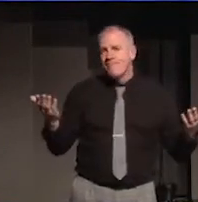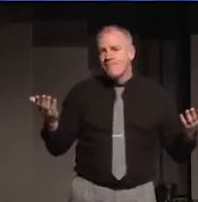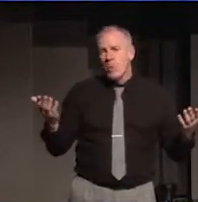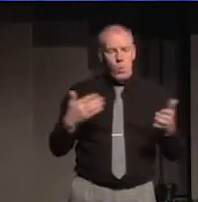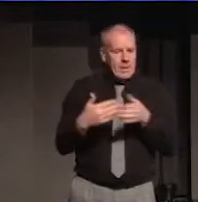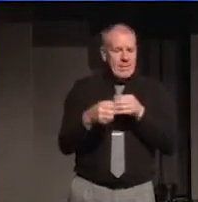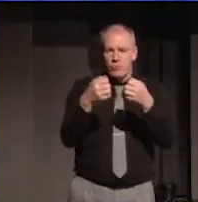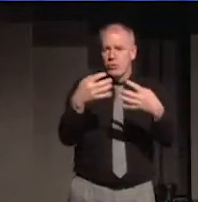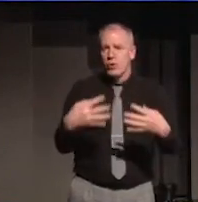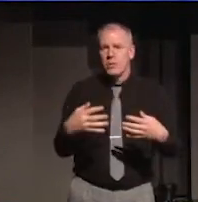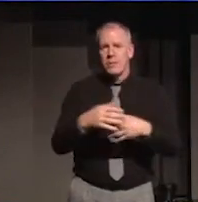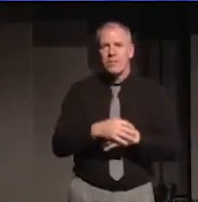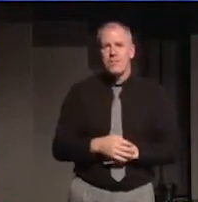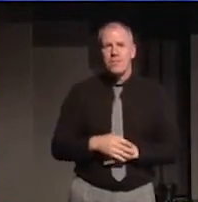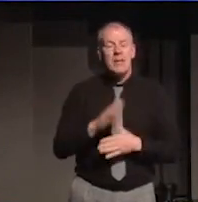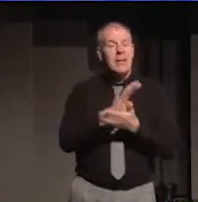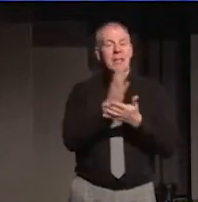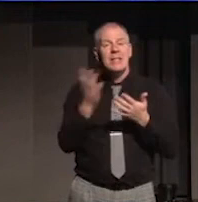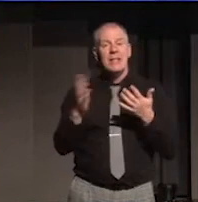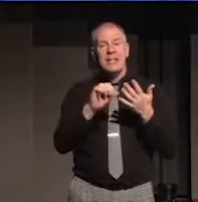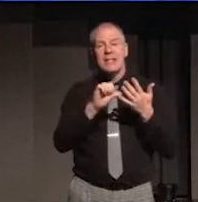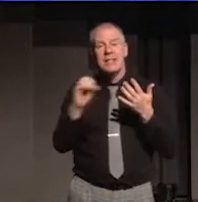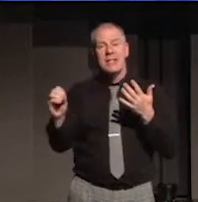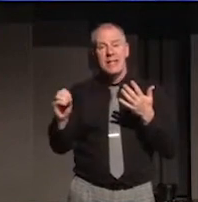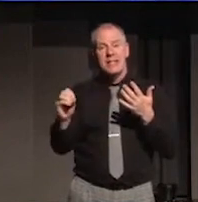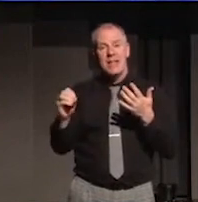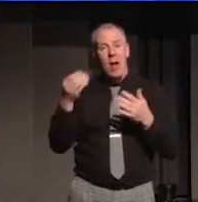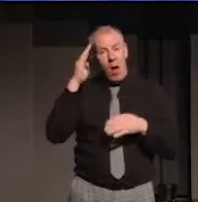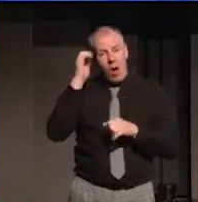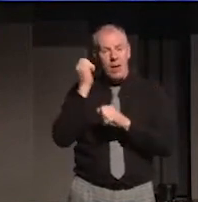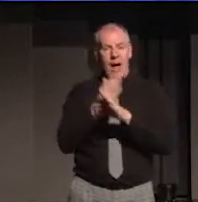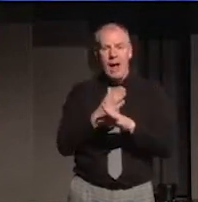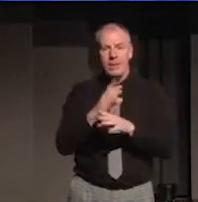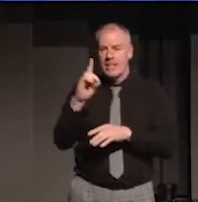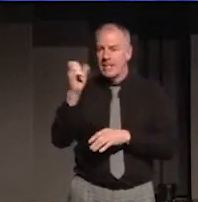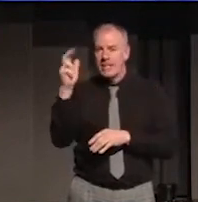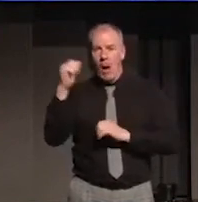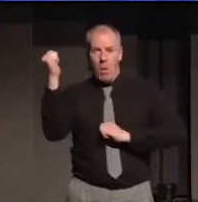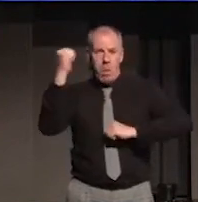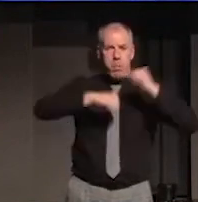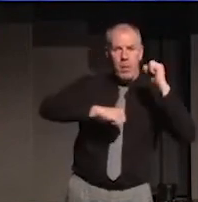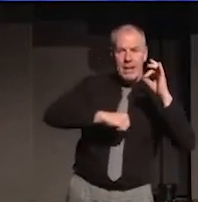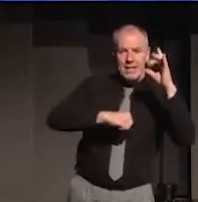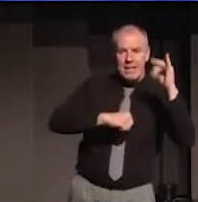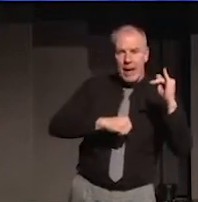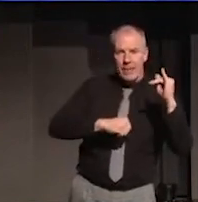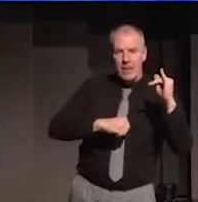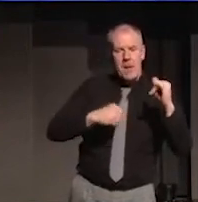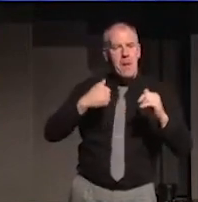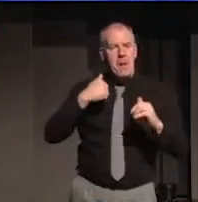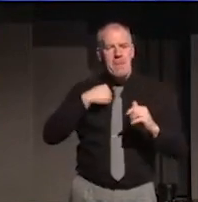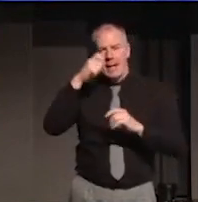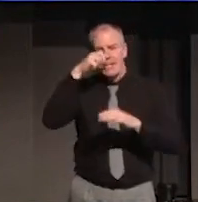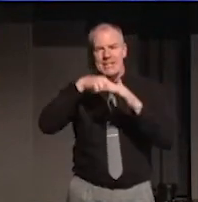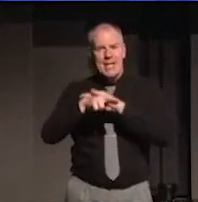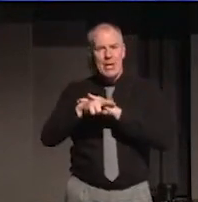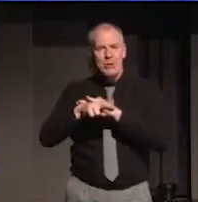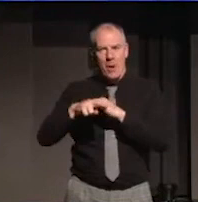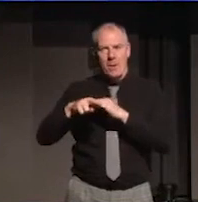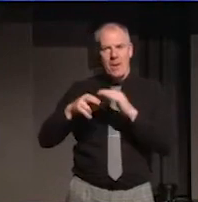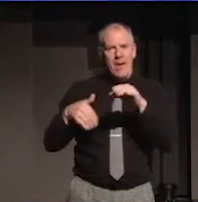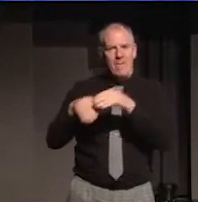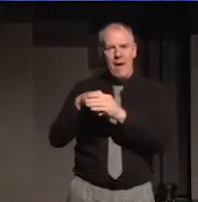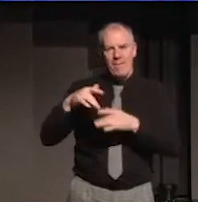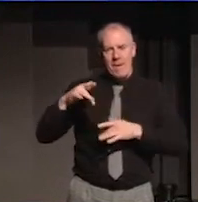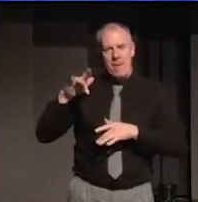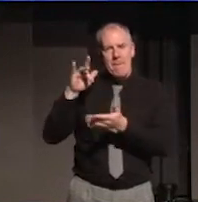In the 1960 All-Ireland football final, when Down slayed the mighty Kerry, my old headmaster Jarrett Carey played midfield.